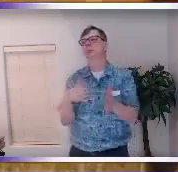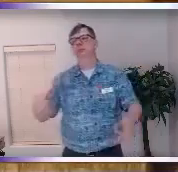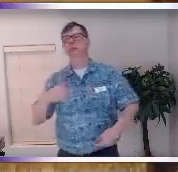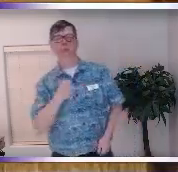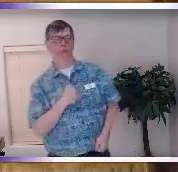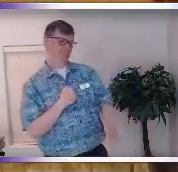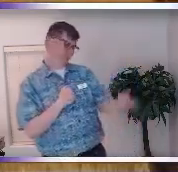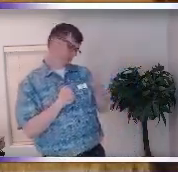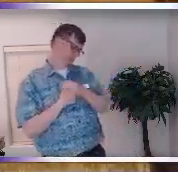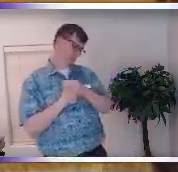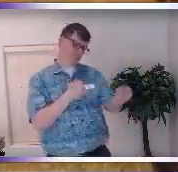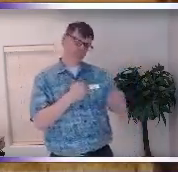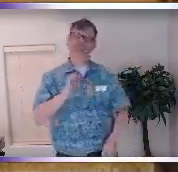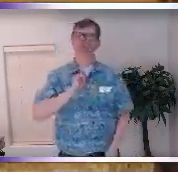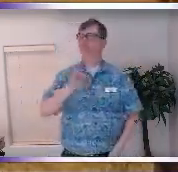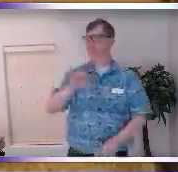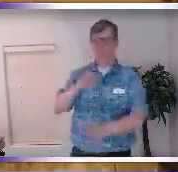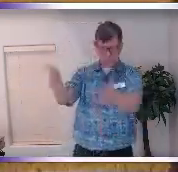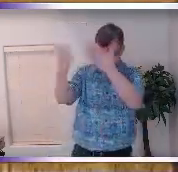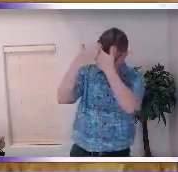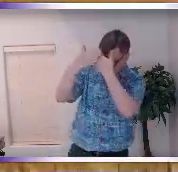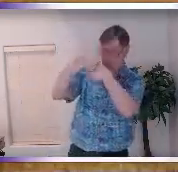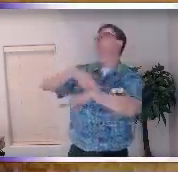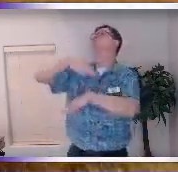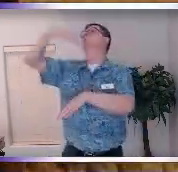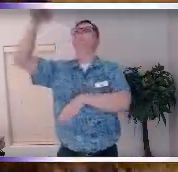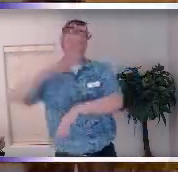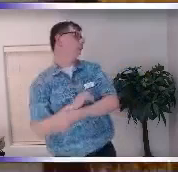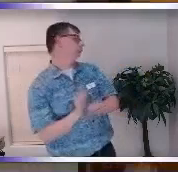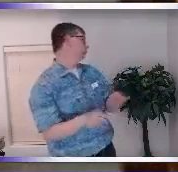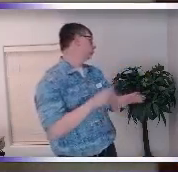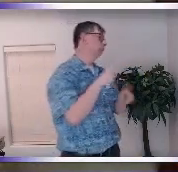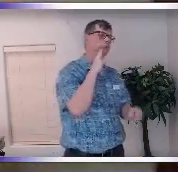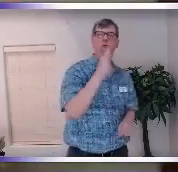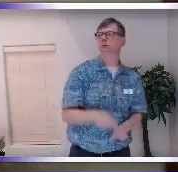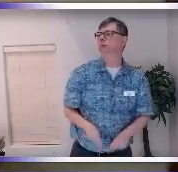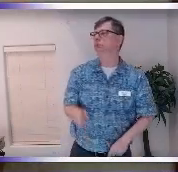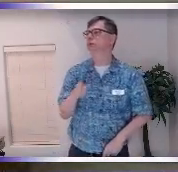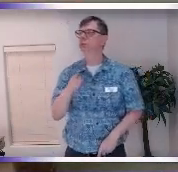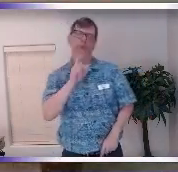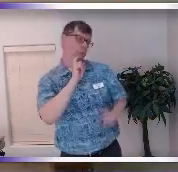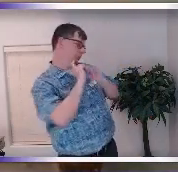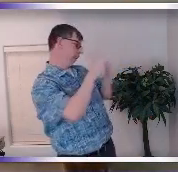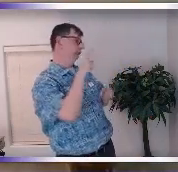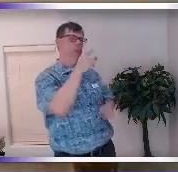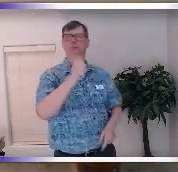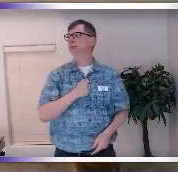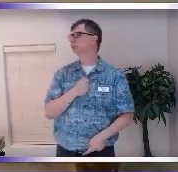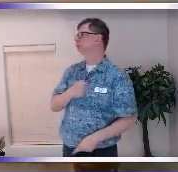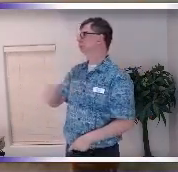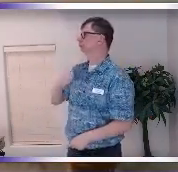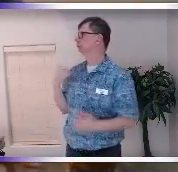it you don't you don't hide it anymore you don't sign up for things that you don't want to do in the mundane you ask yourself what do I want to do